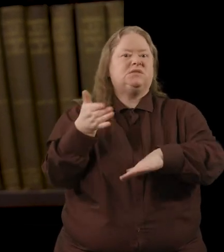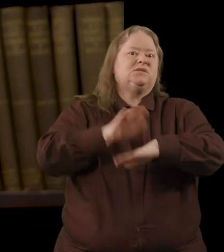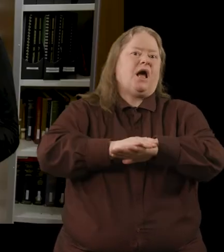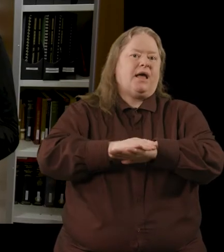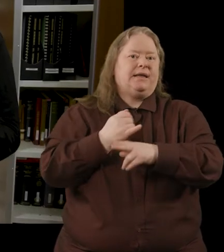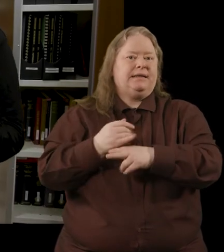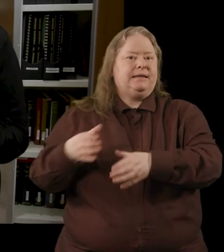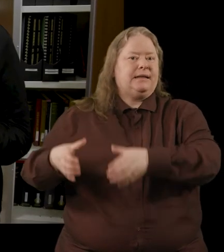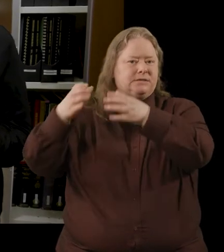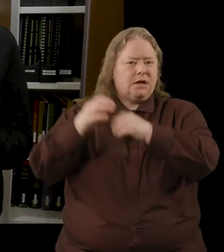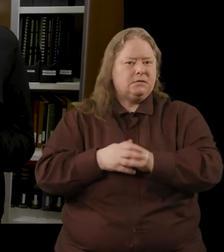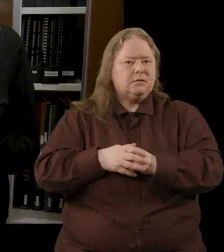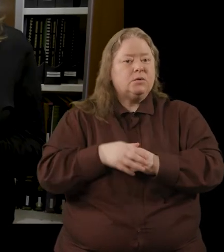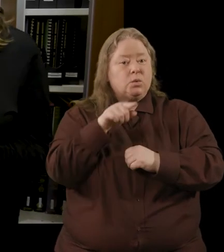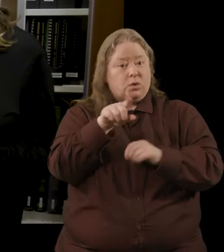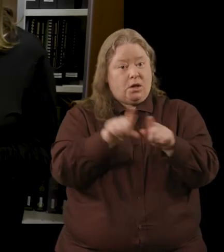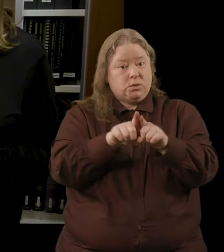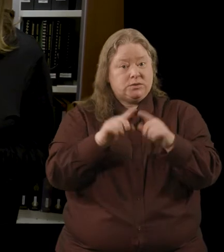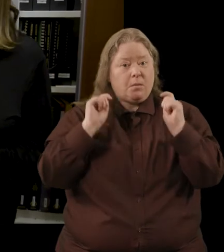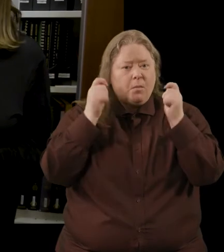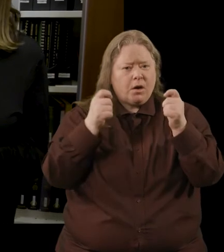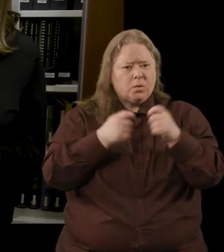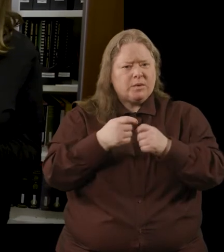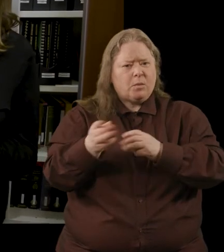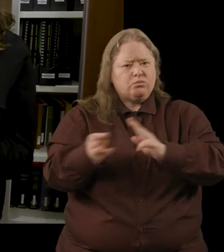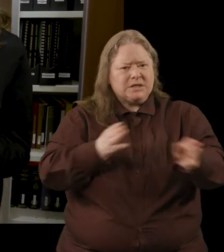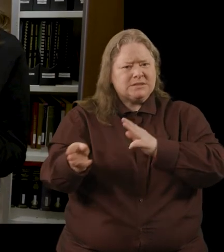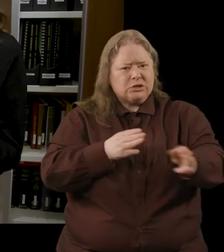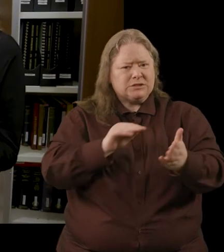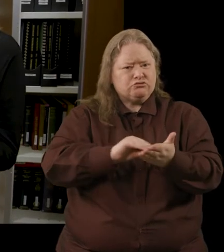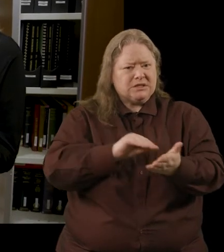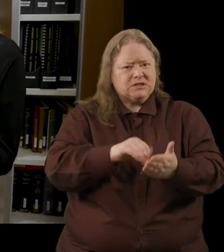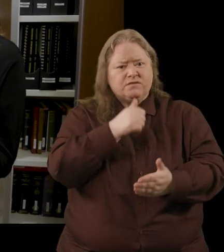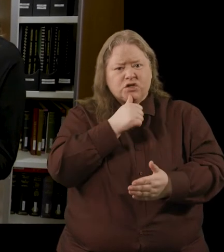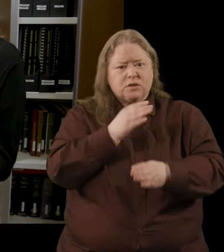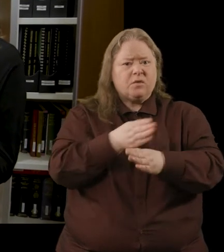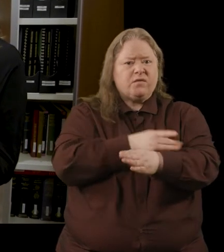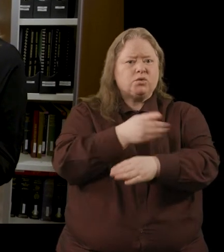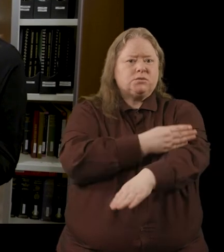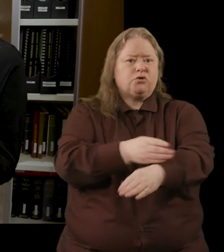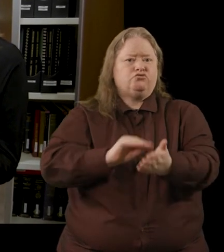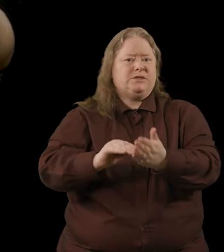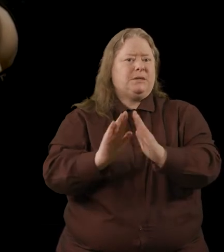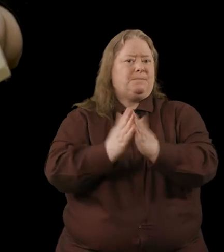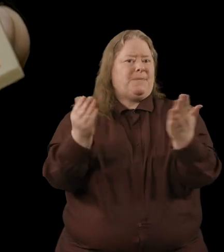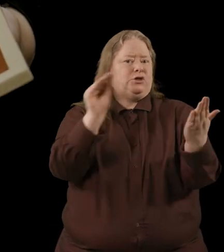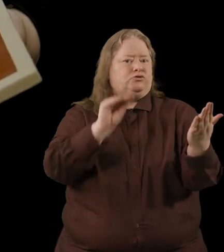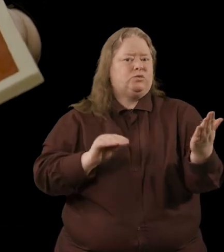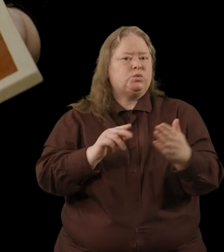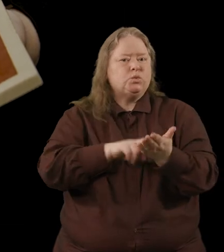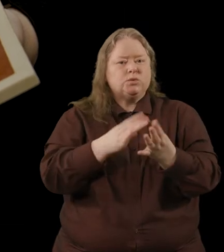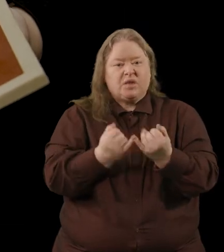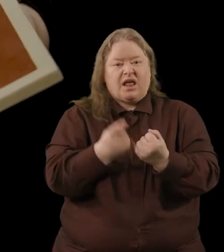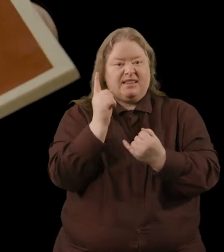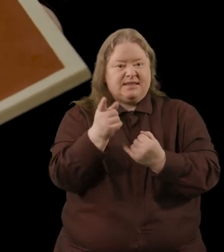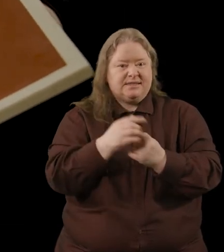you also as a monk would have had to practice your writing before you started writing any manuscripts and you would have used something like